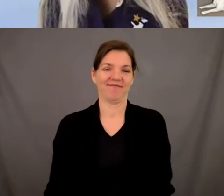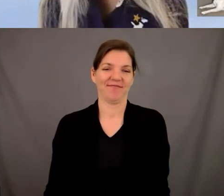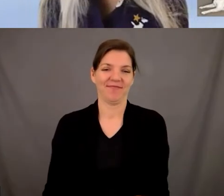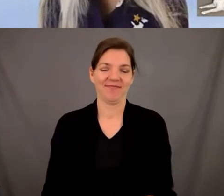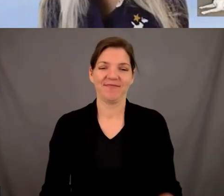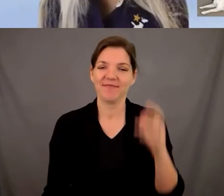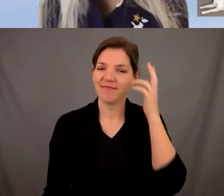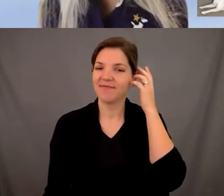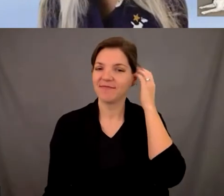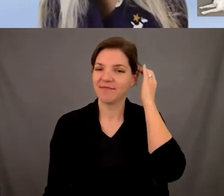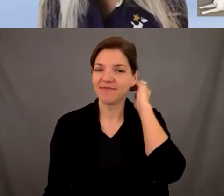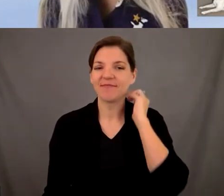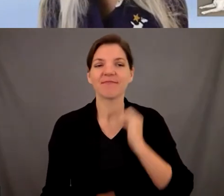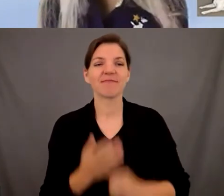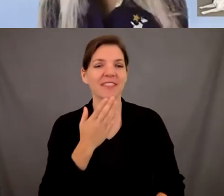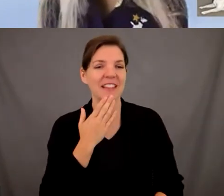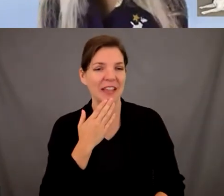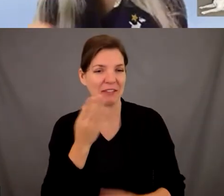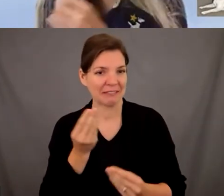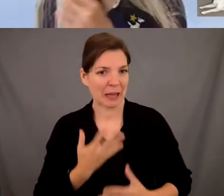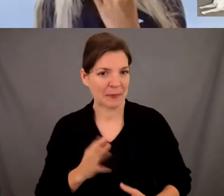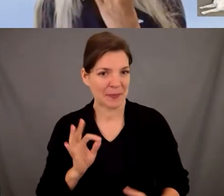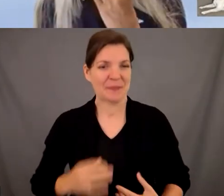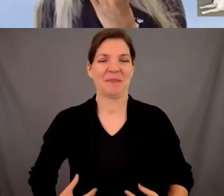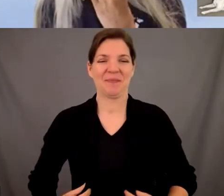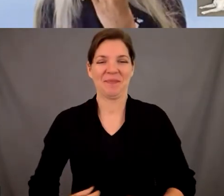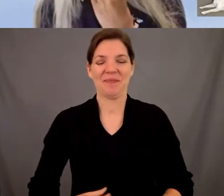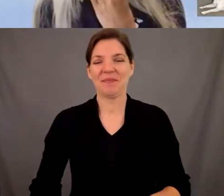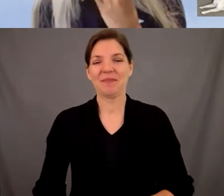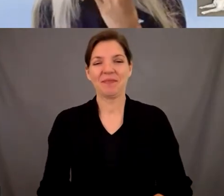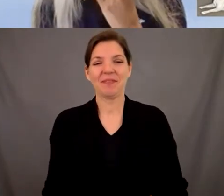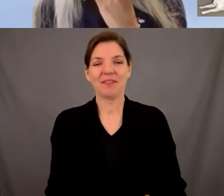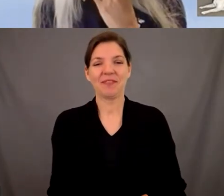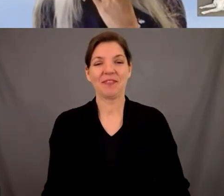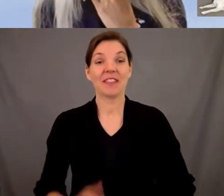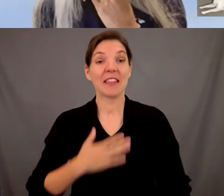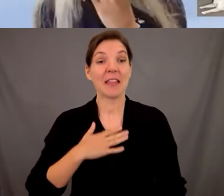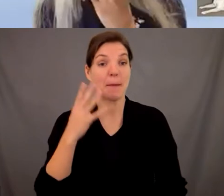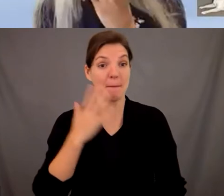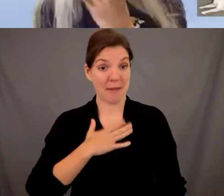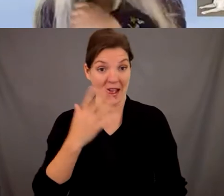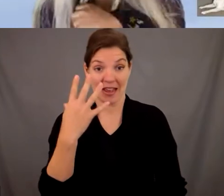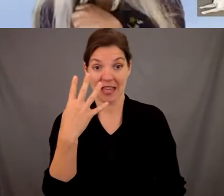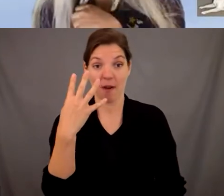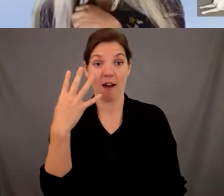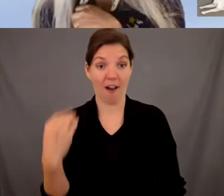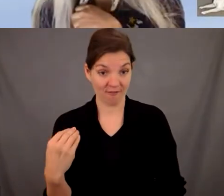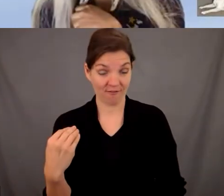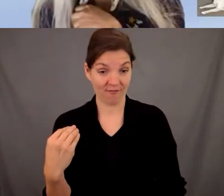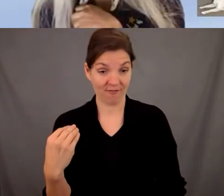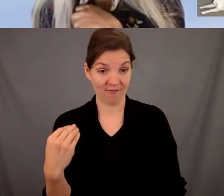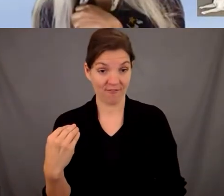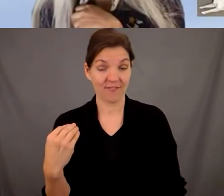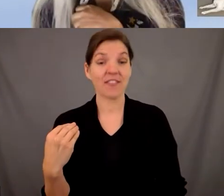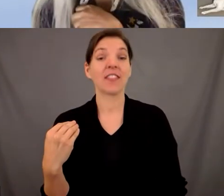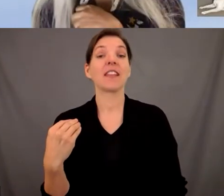thanks for pointing that out angela and uh now i'm going to turn off my camera and my microphone and uh